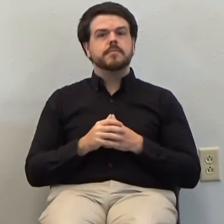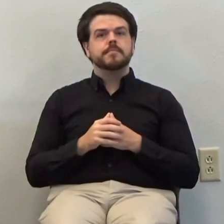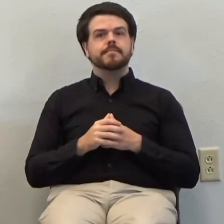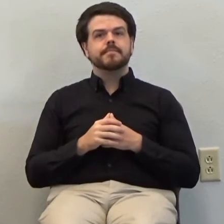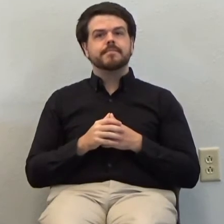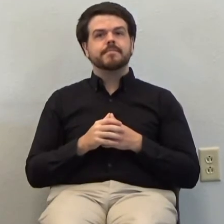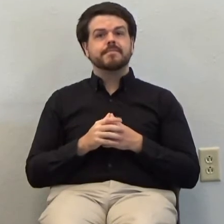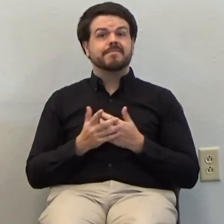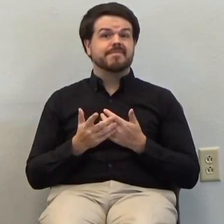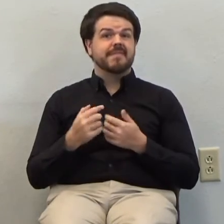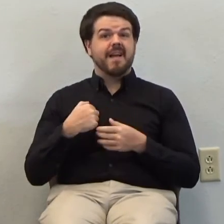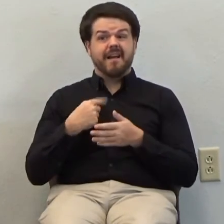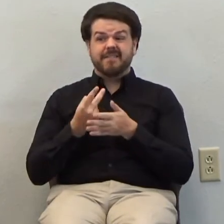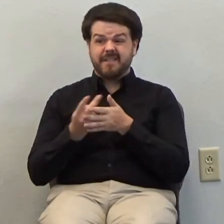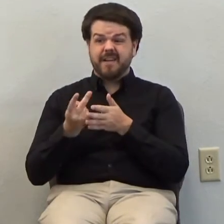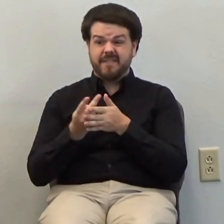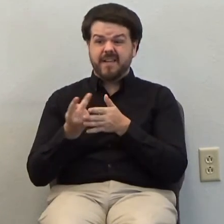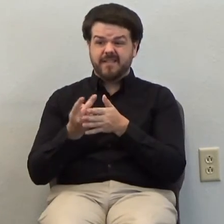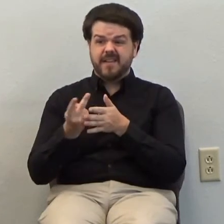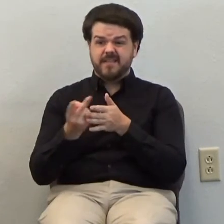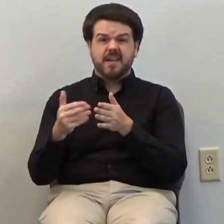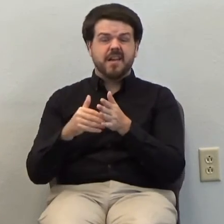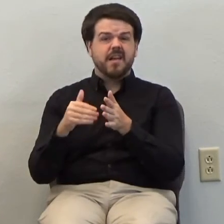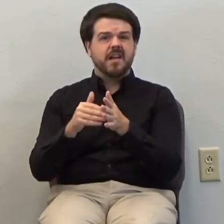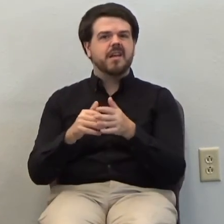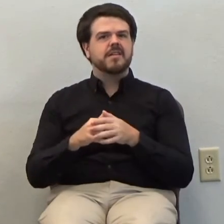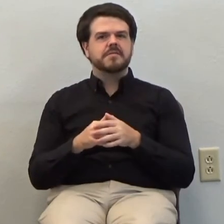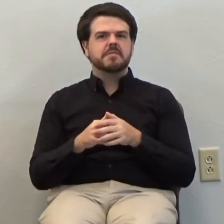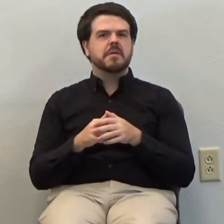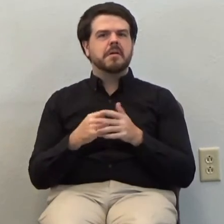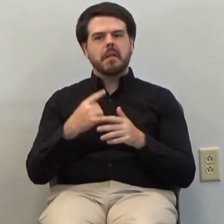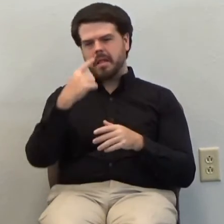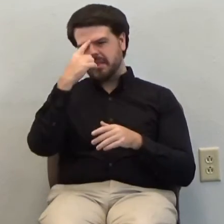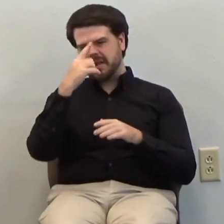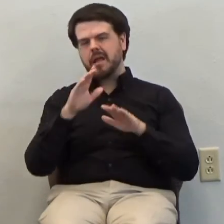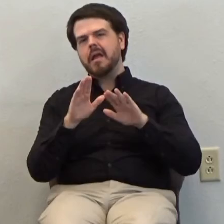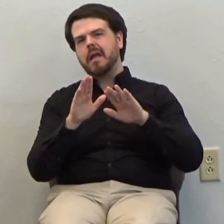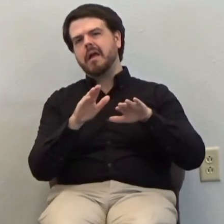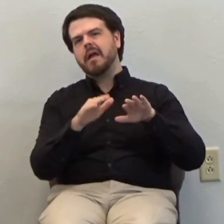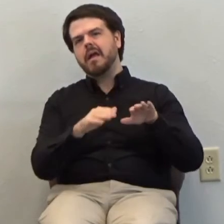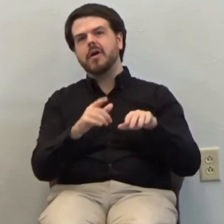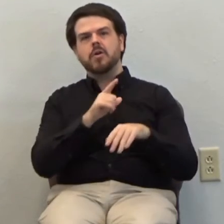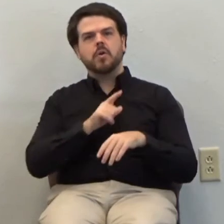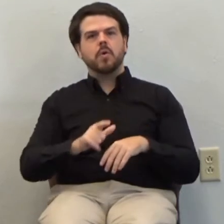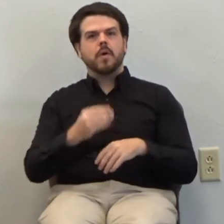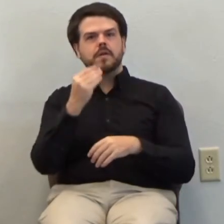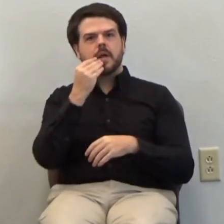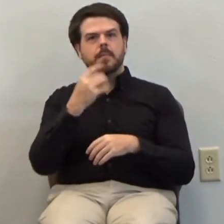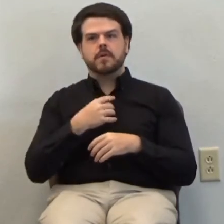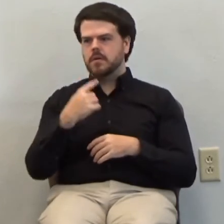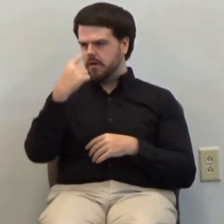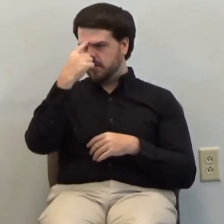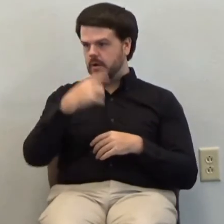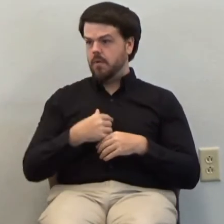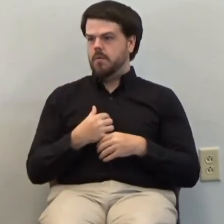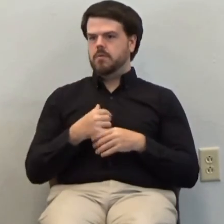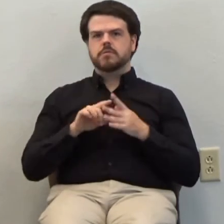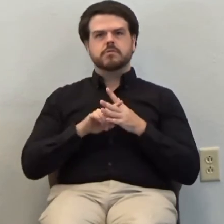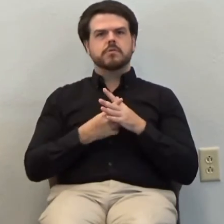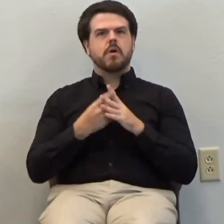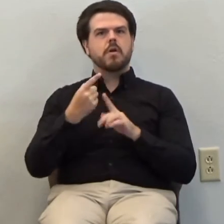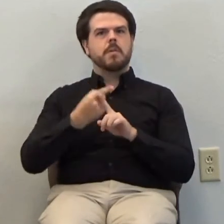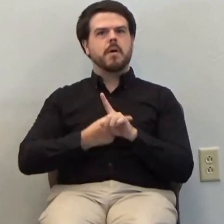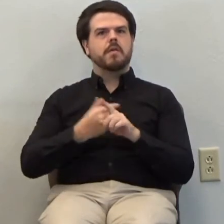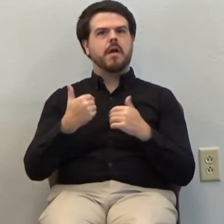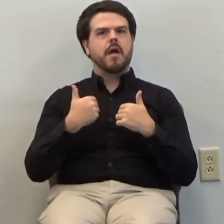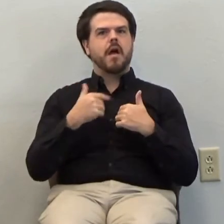this is where I failed a lot and not thinking about the lord's supper sometimes I come in and go oh that's right it's the beginning of the month we gotta have the lord's